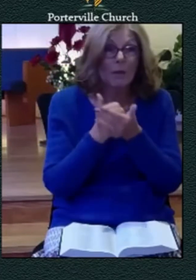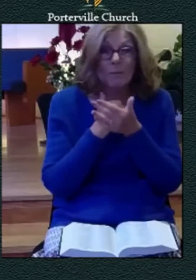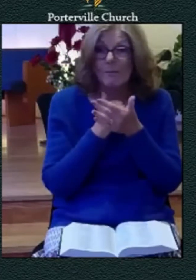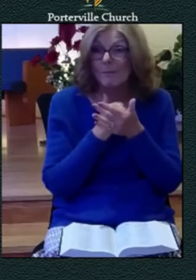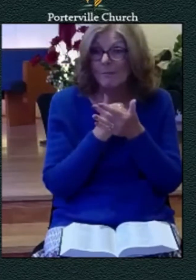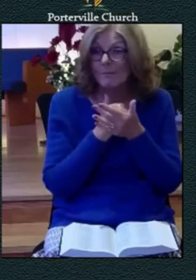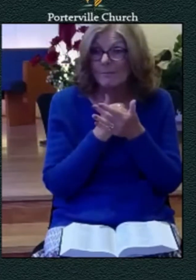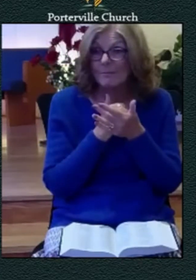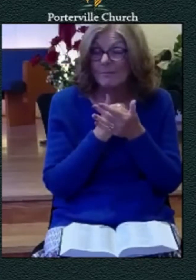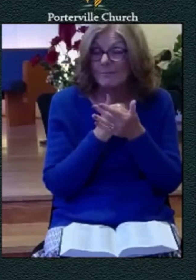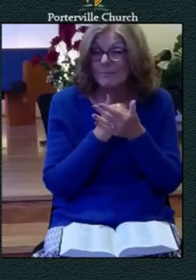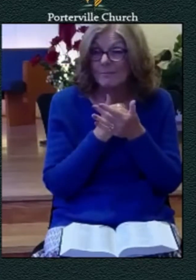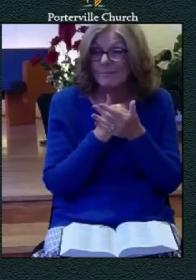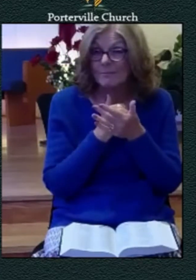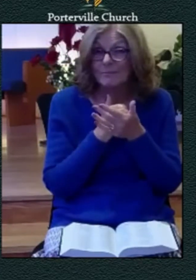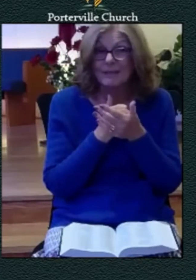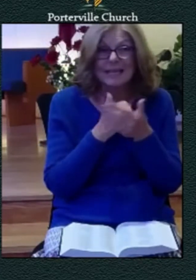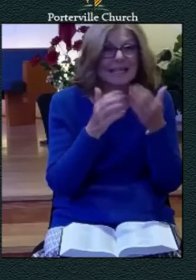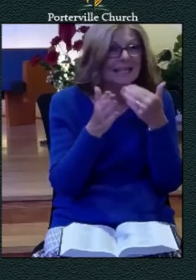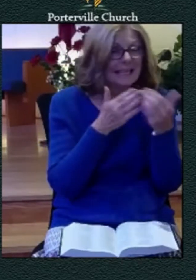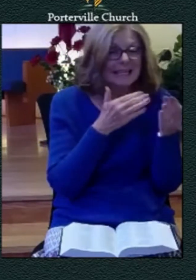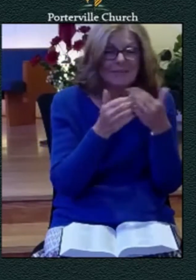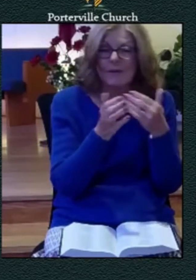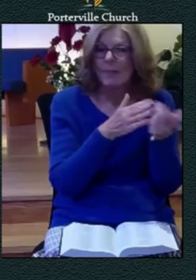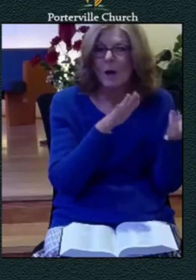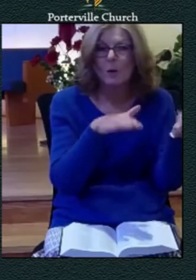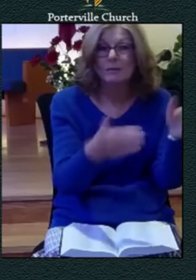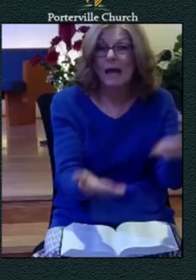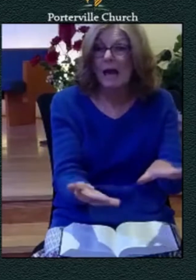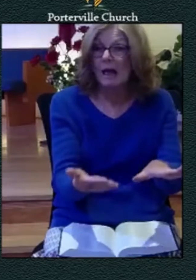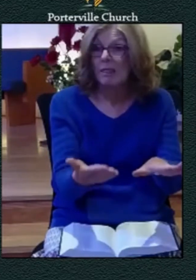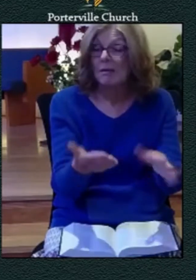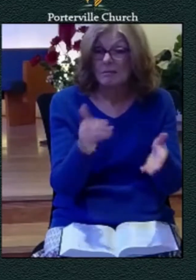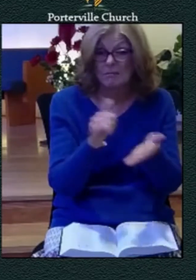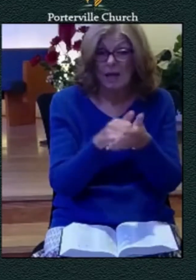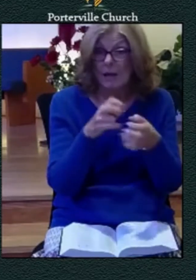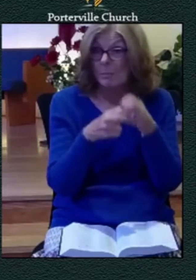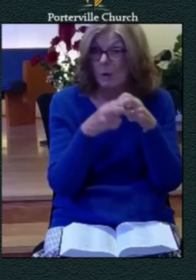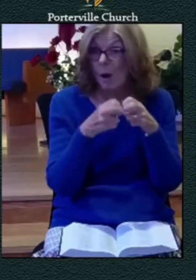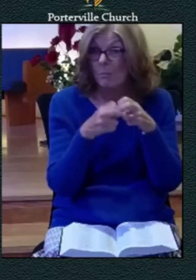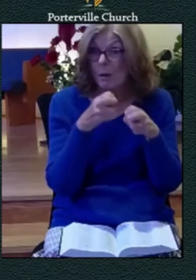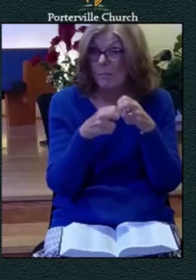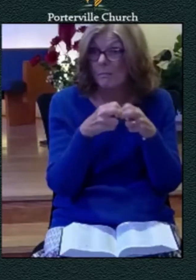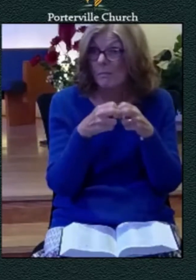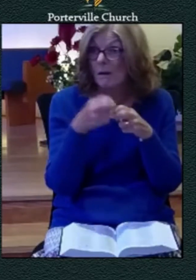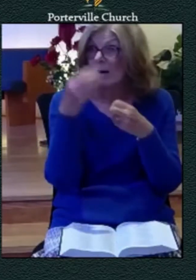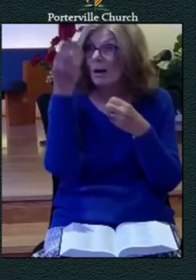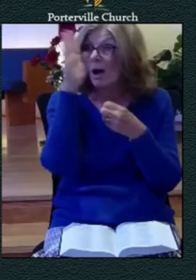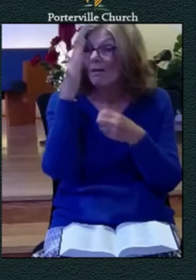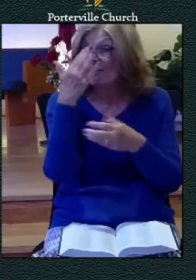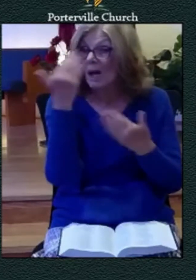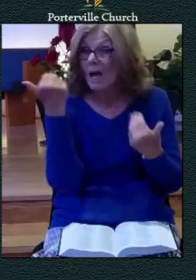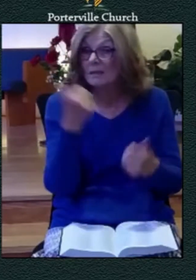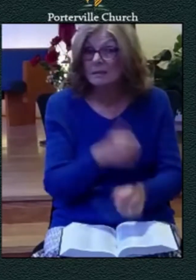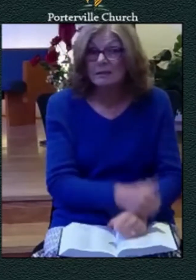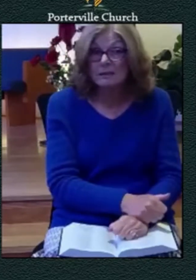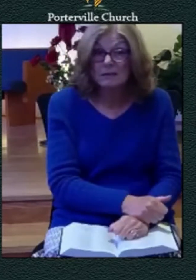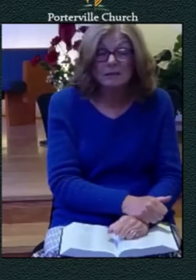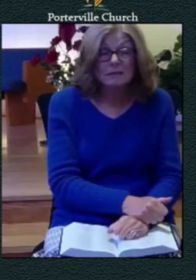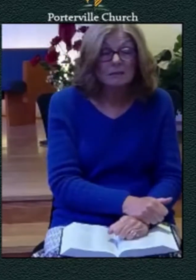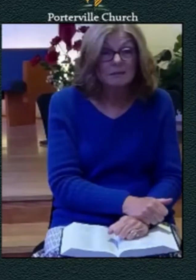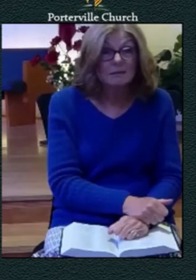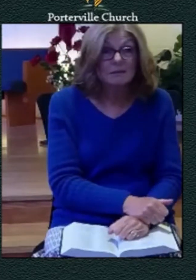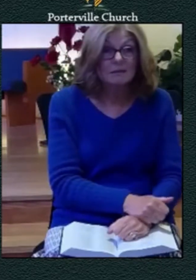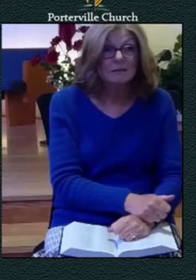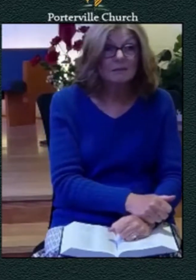even death itself is death a problem that he has forgotten that he has not been able to meet that he has